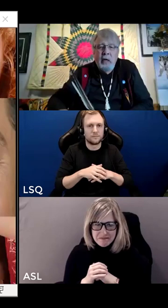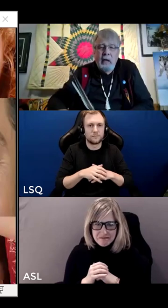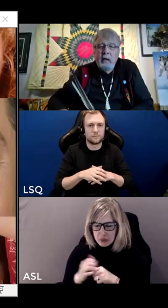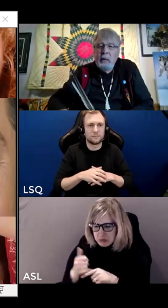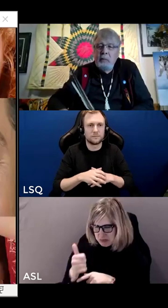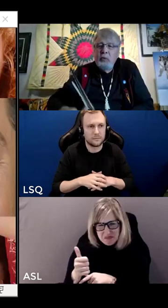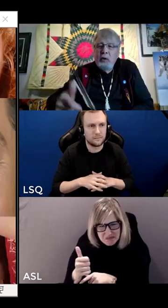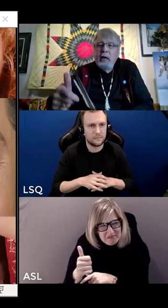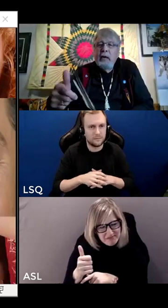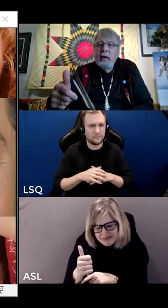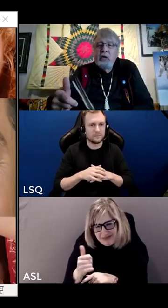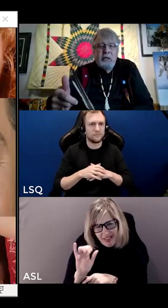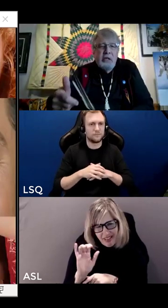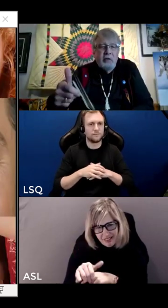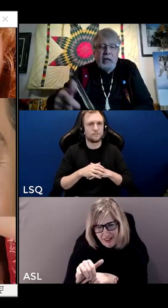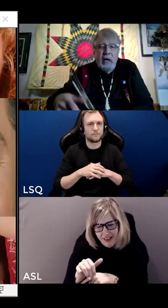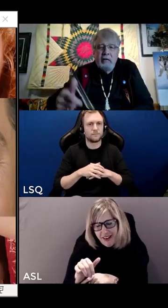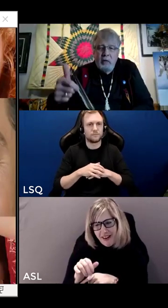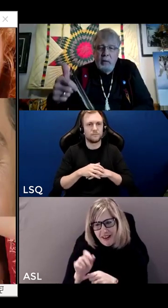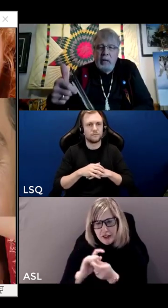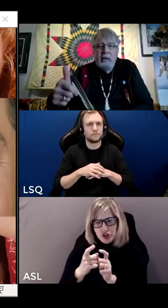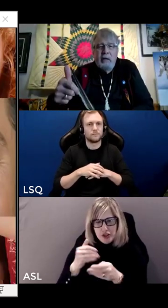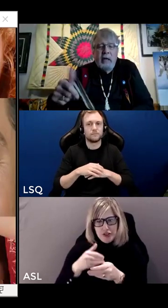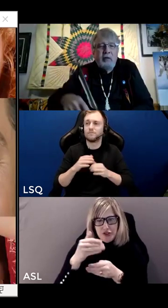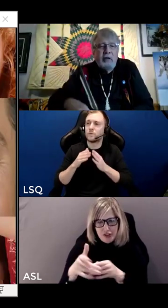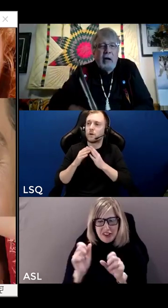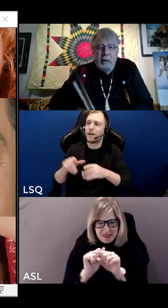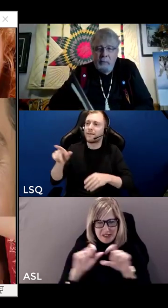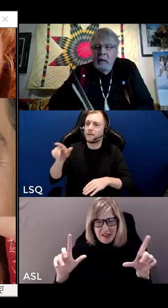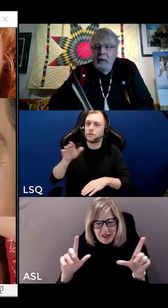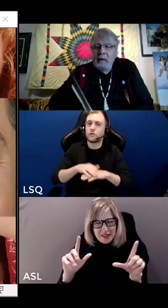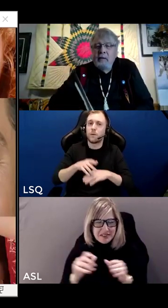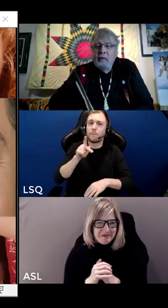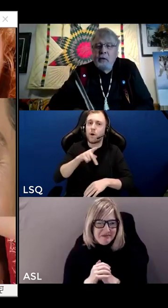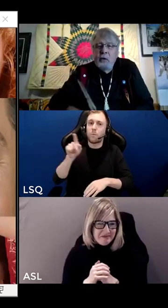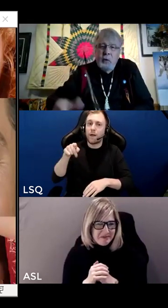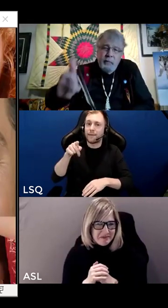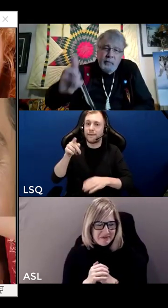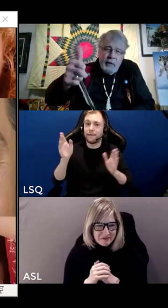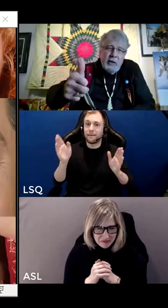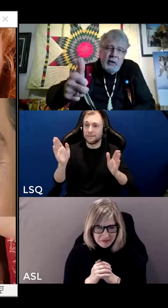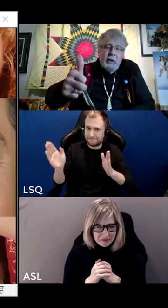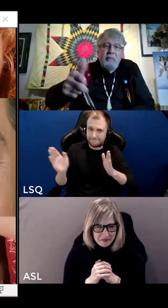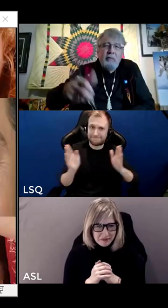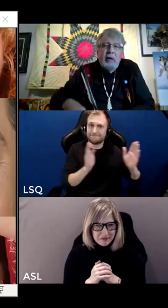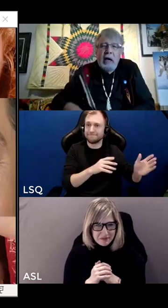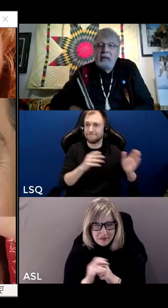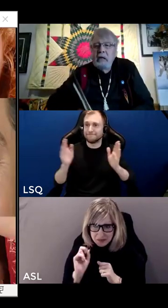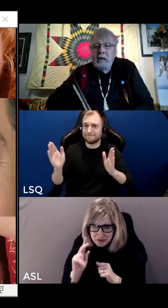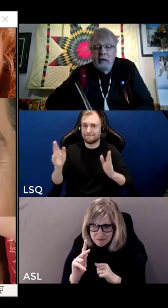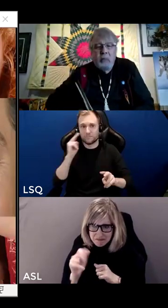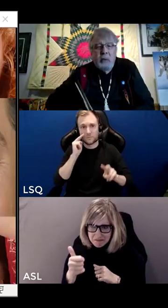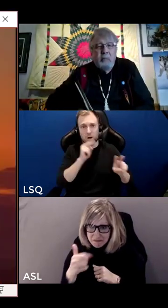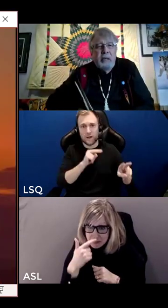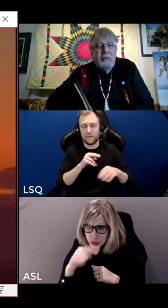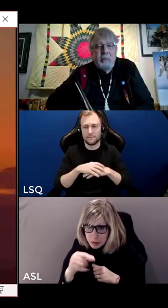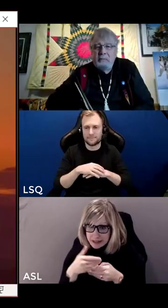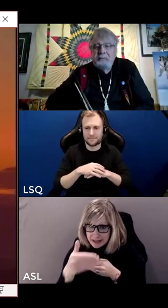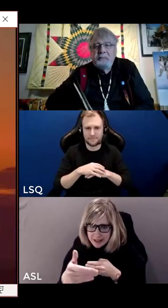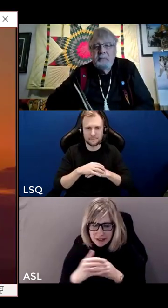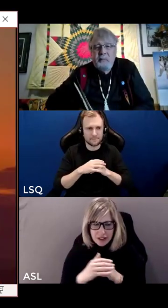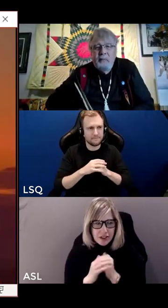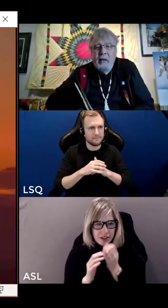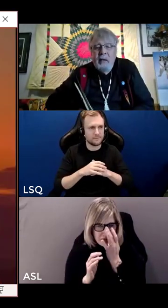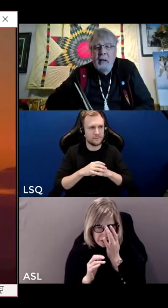to the people who are actually changing the slides to make this next slide. So if we could slide to the next one, please.